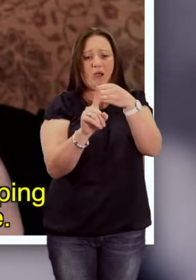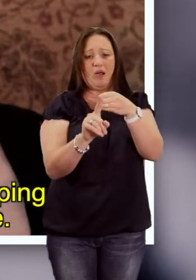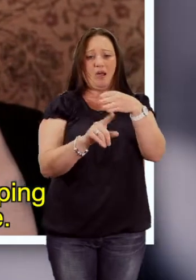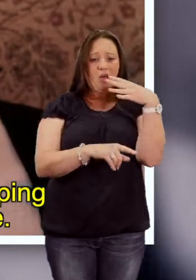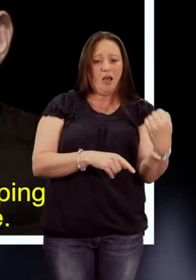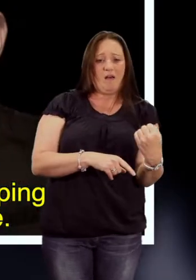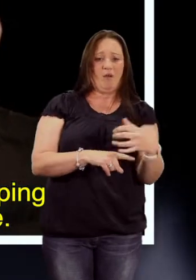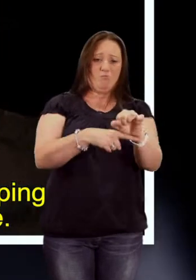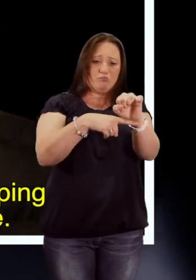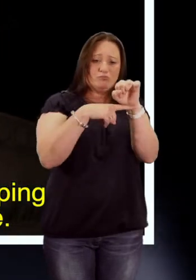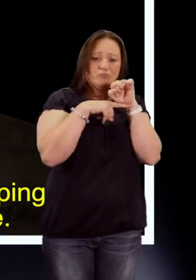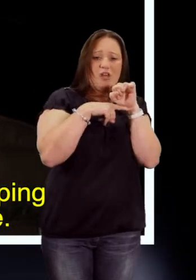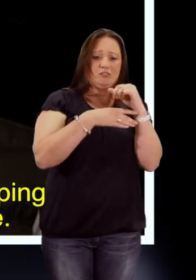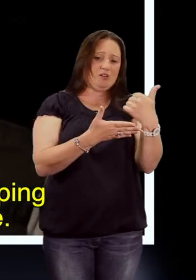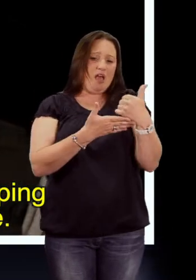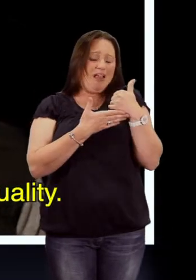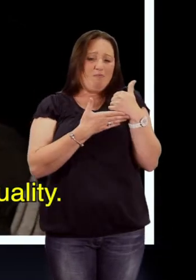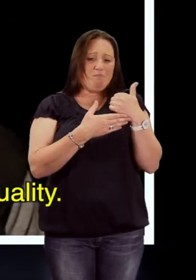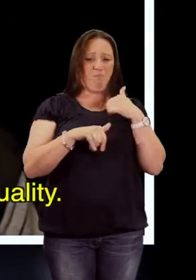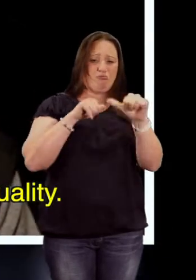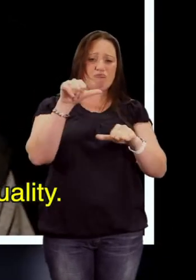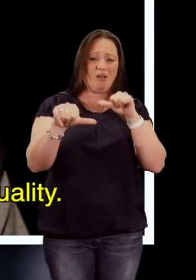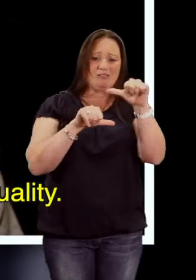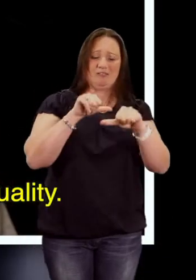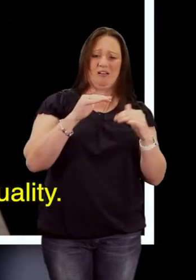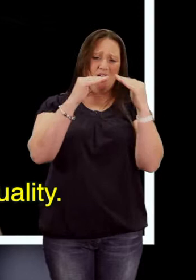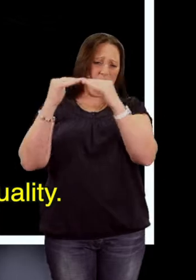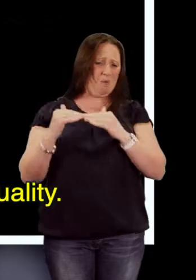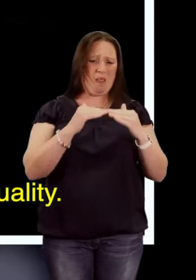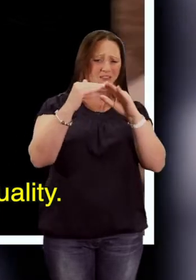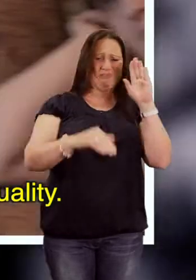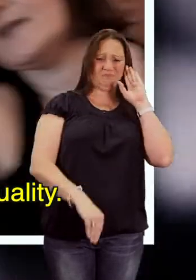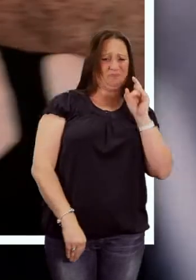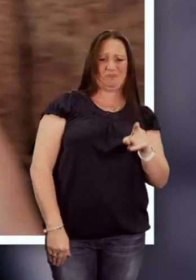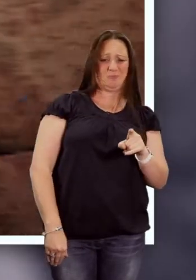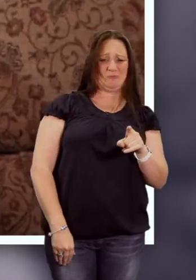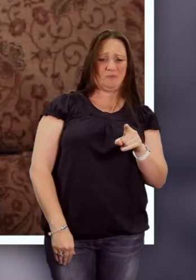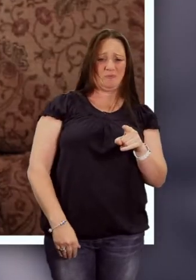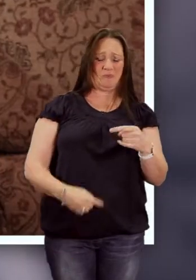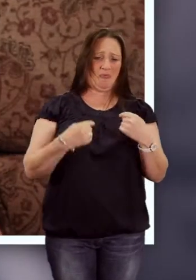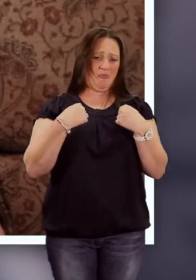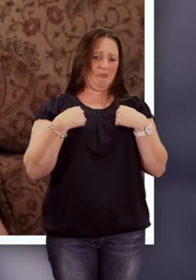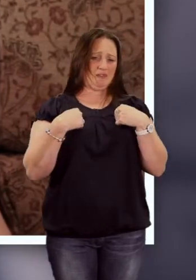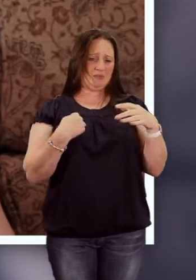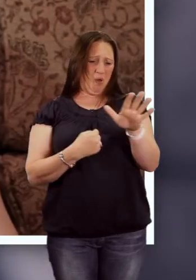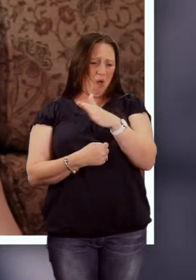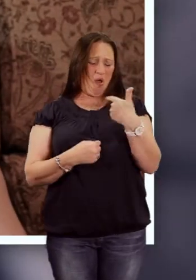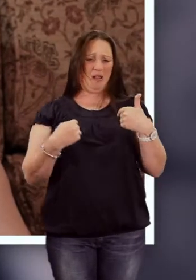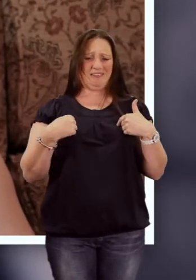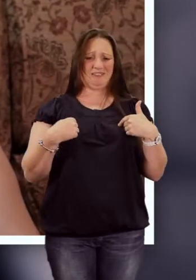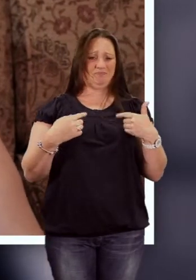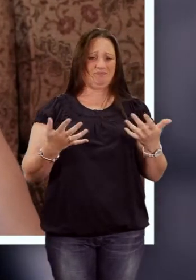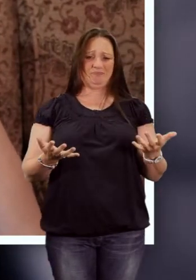Your protection isn't helping my progression you see. Now that doesn't sound like equality. Is this all